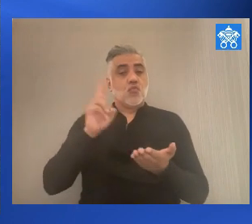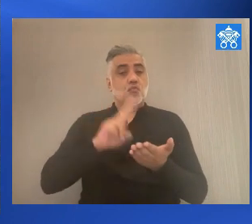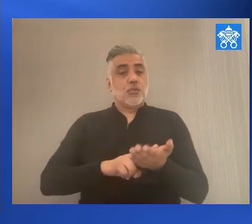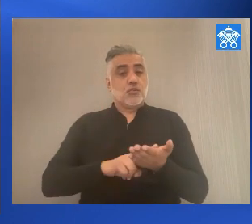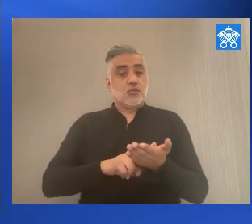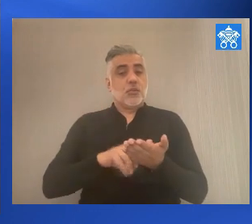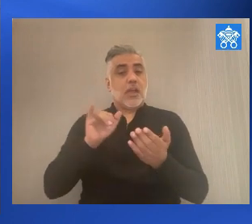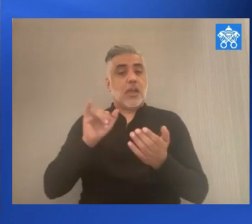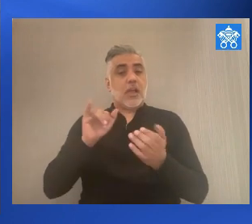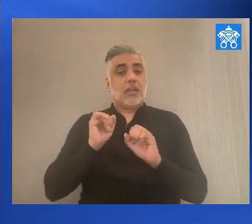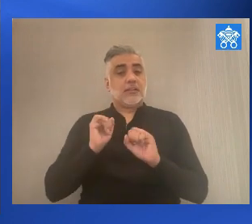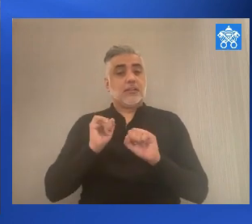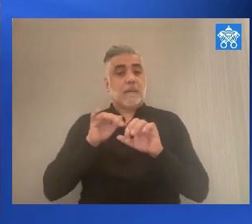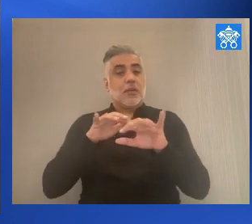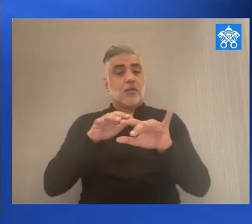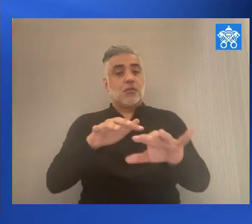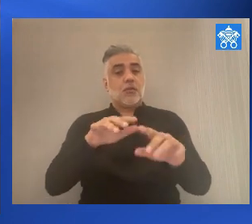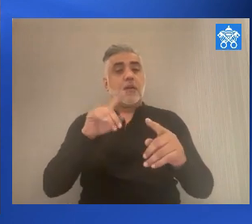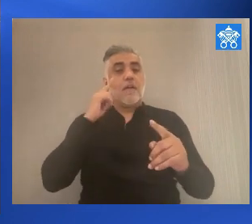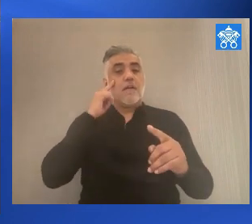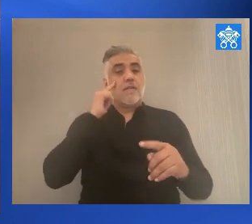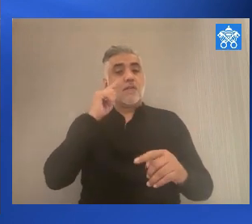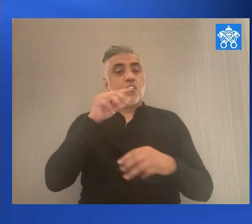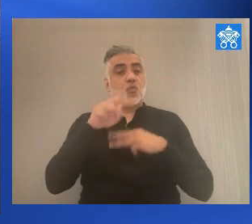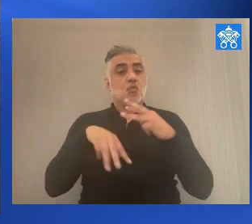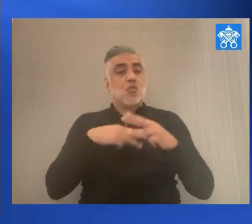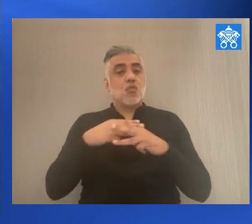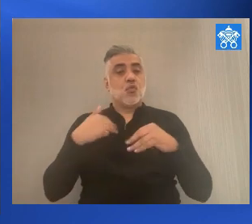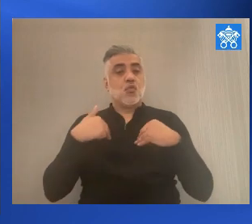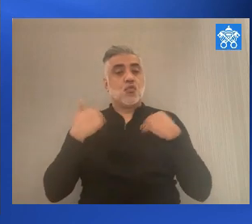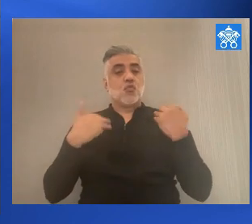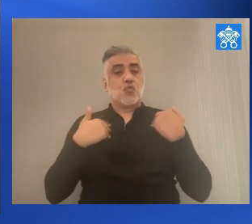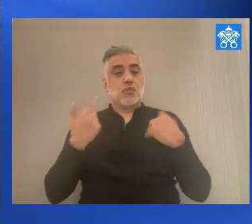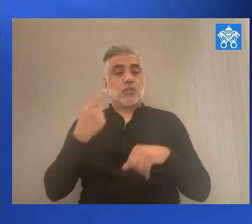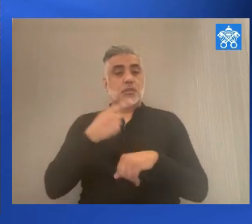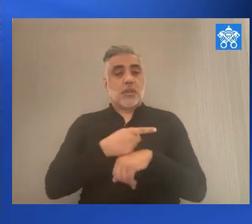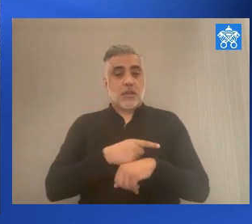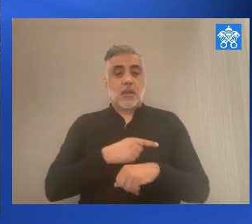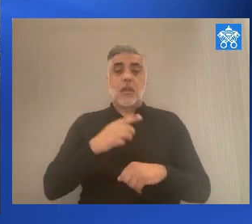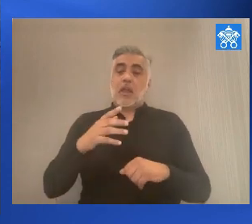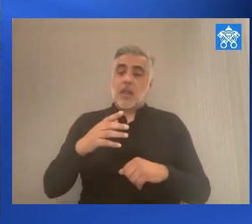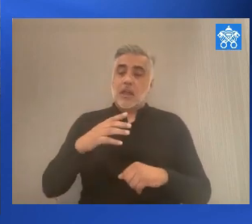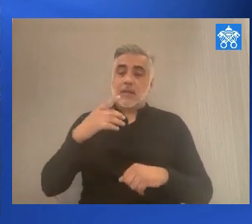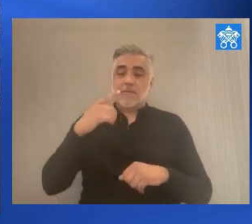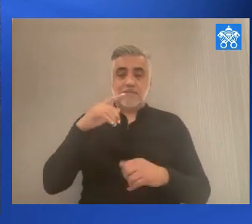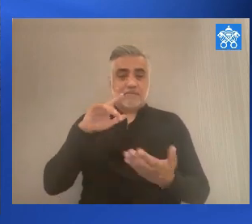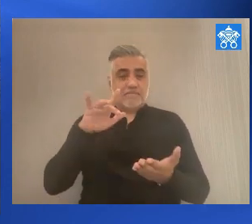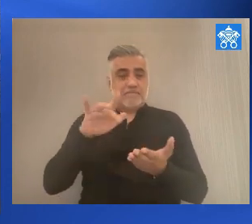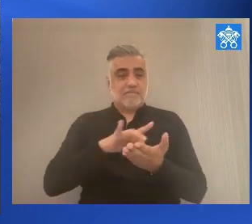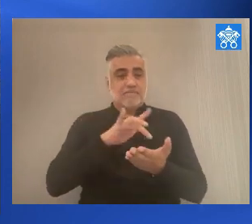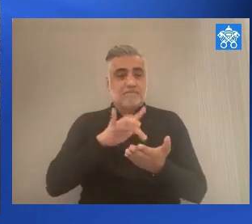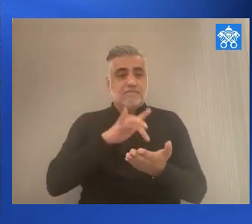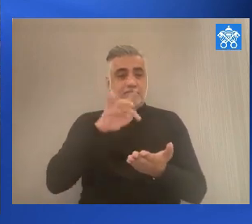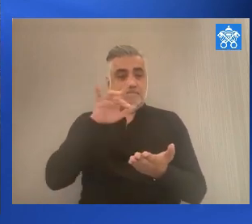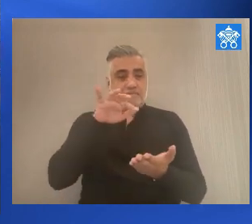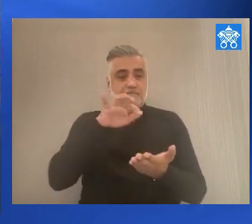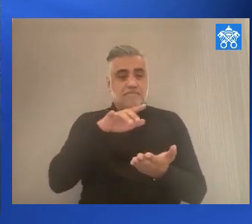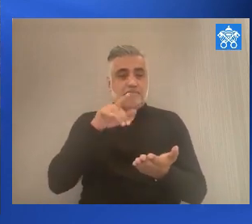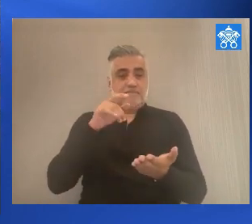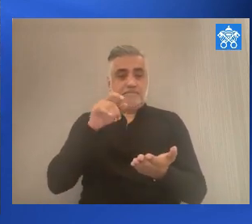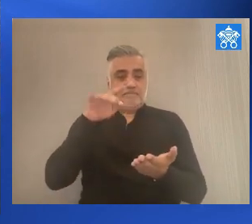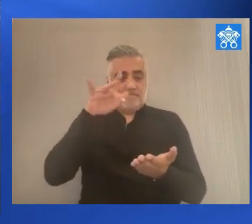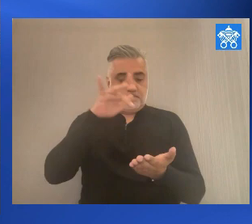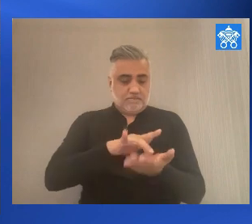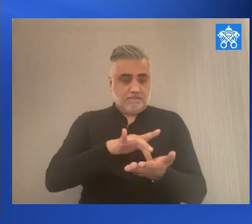a pilgrim for World Youth. And there the Holy Father on a tablet carried by a young person